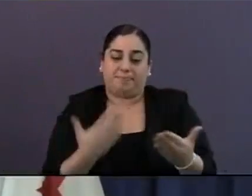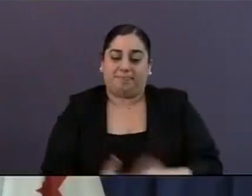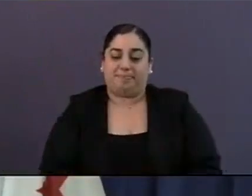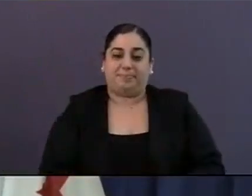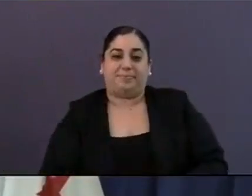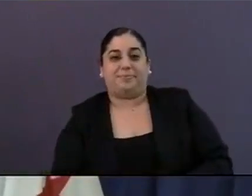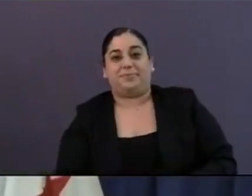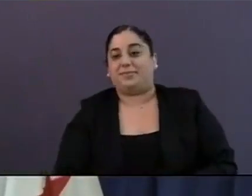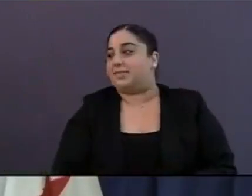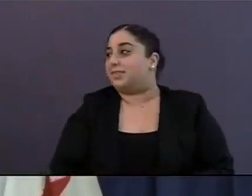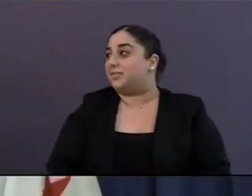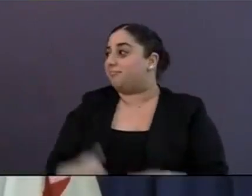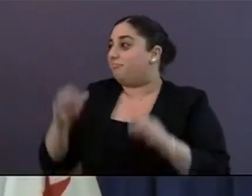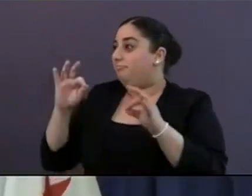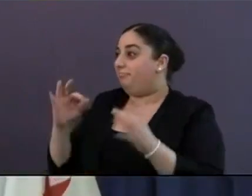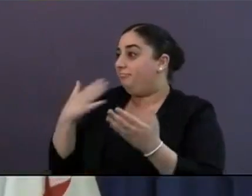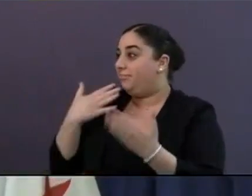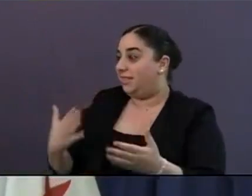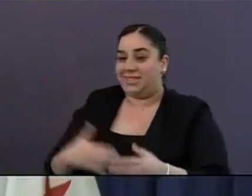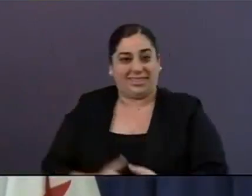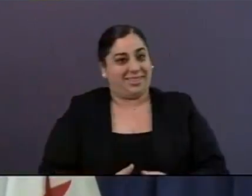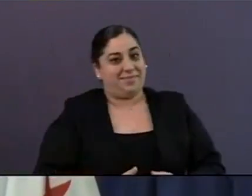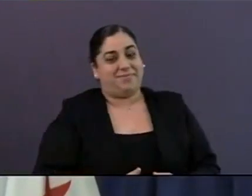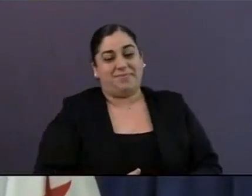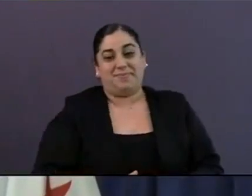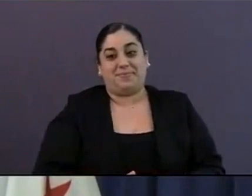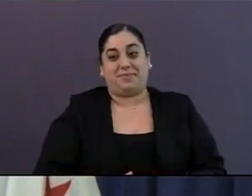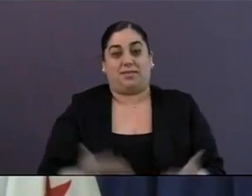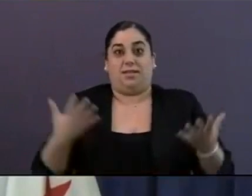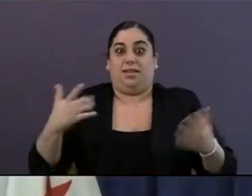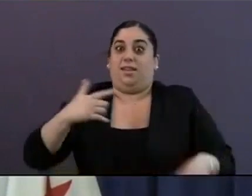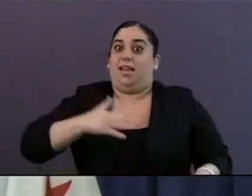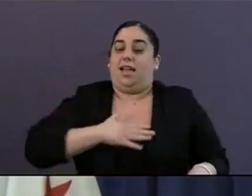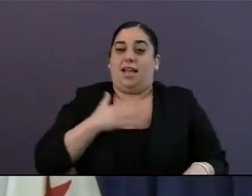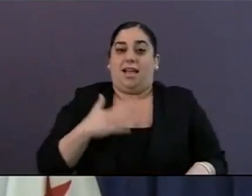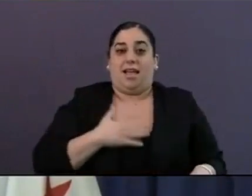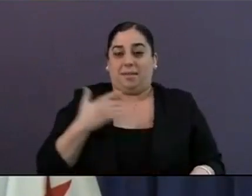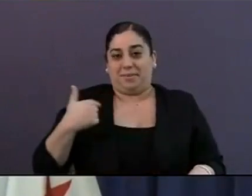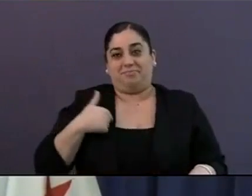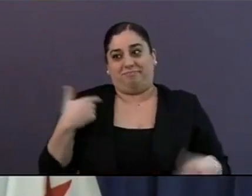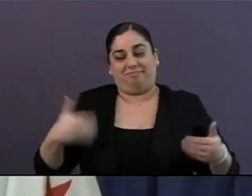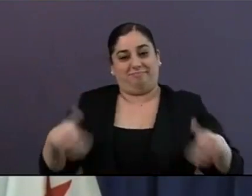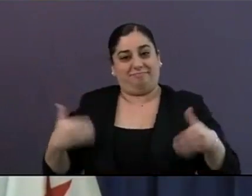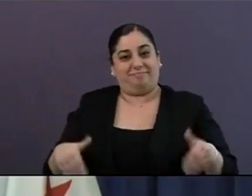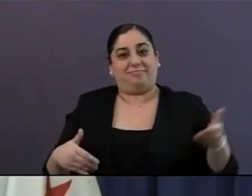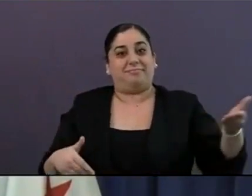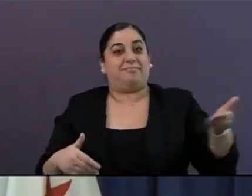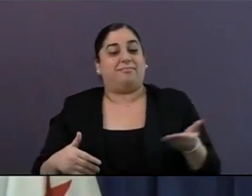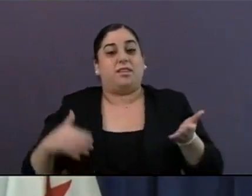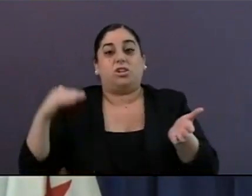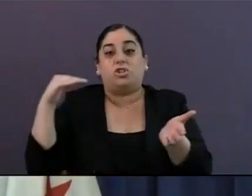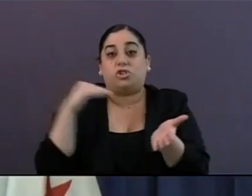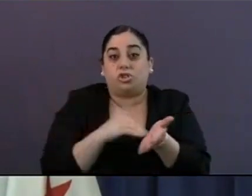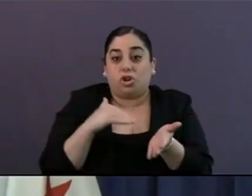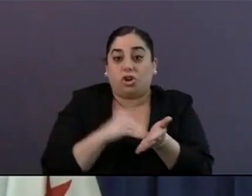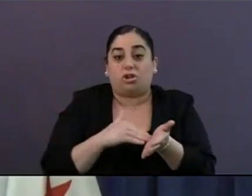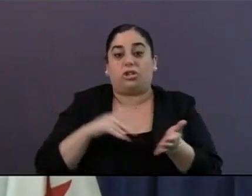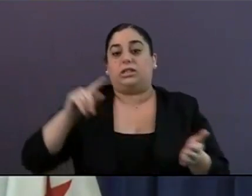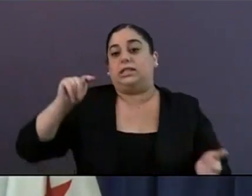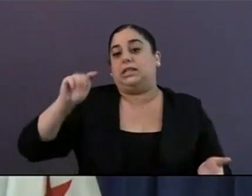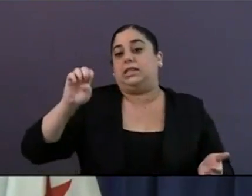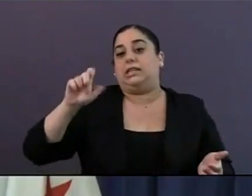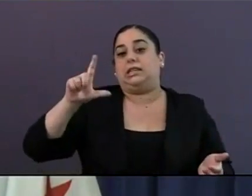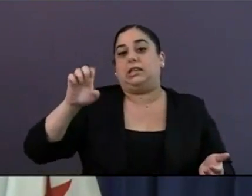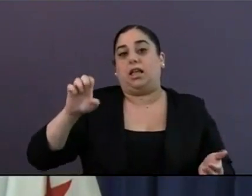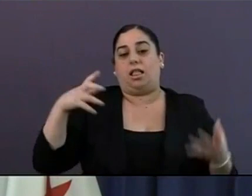Jonathan, thank you. And next up, it is my pleasure to introduce Rady Children's Hospital physician and telehealth lead, Dr.